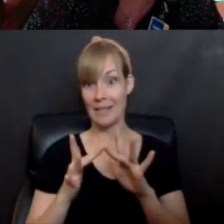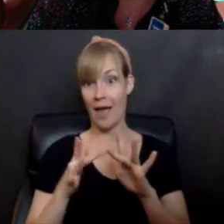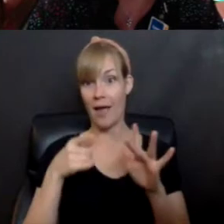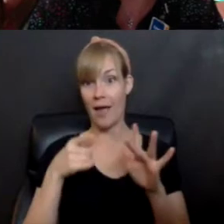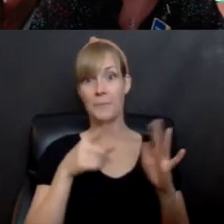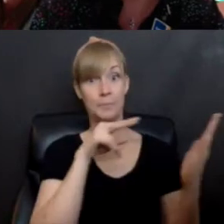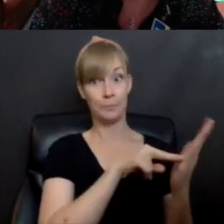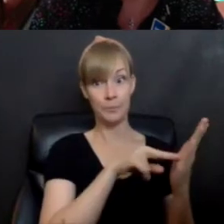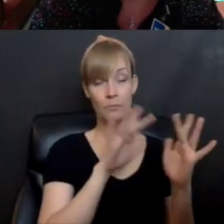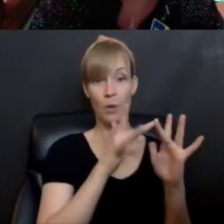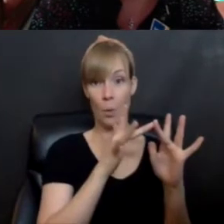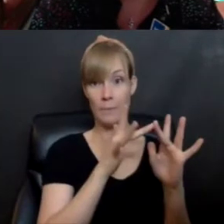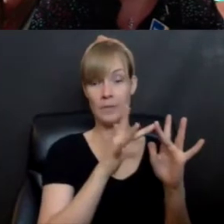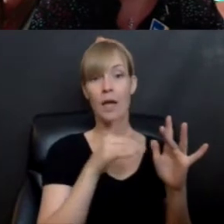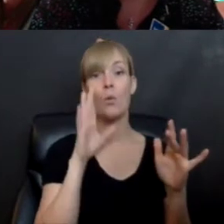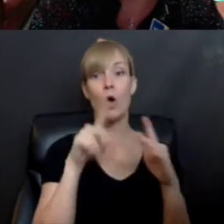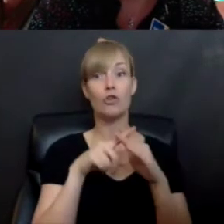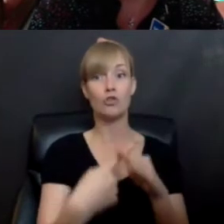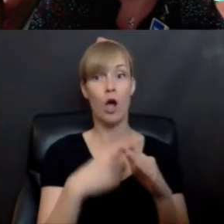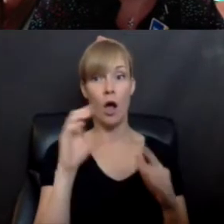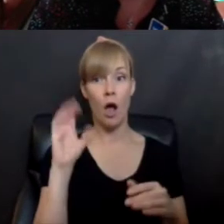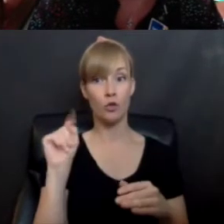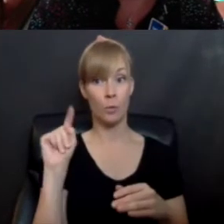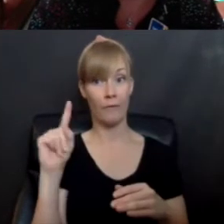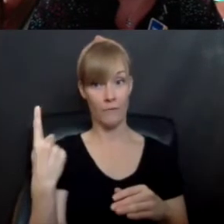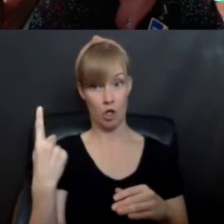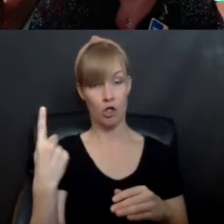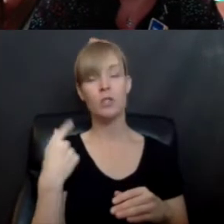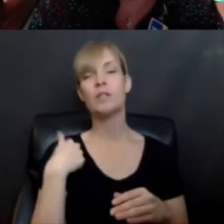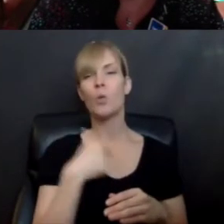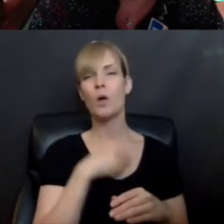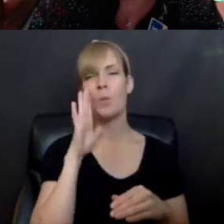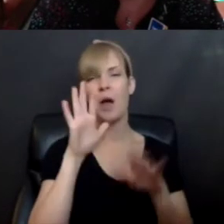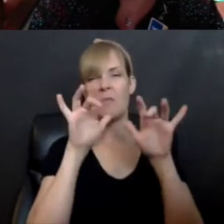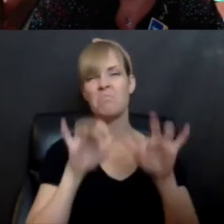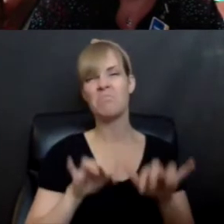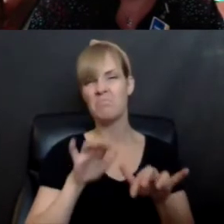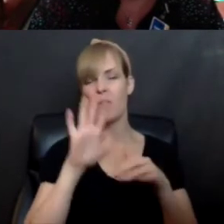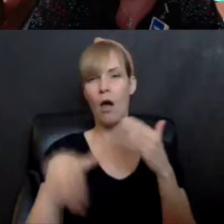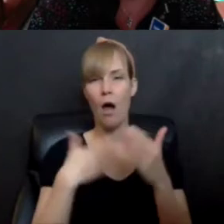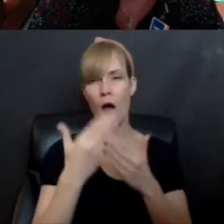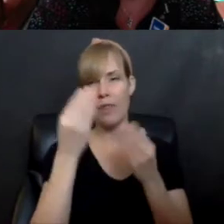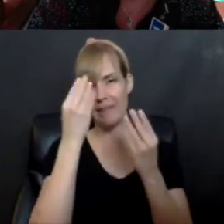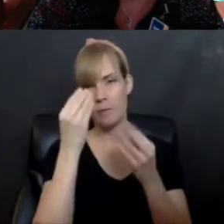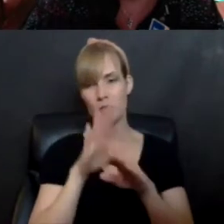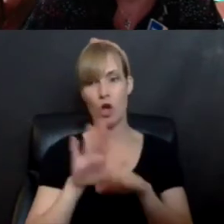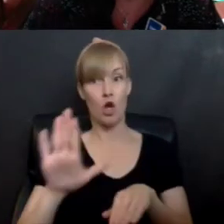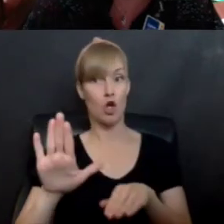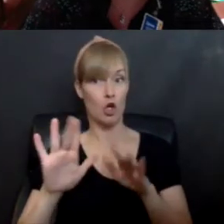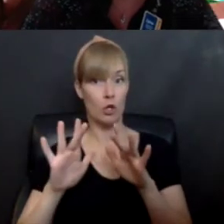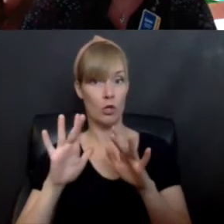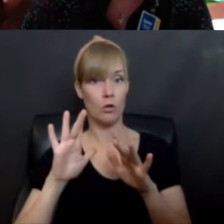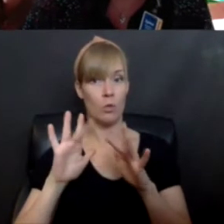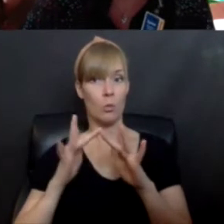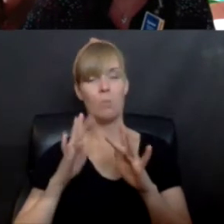would like to launch it October 1st. And we'll put up details of how to do it on our website at Treehouse,